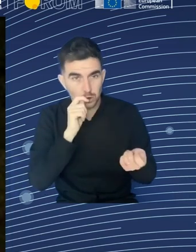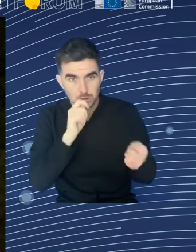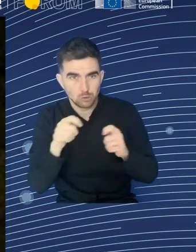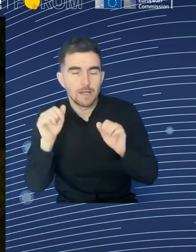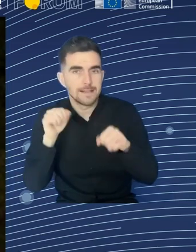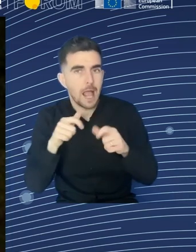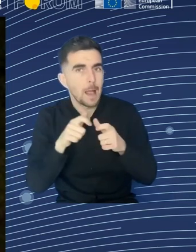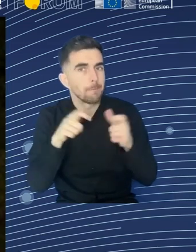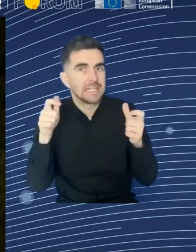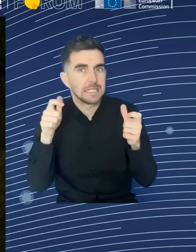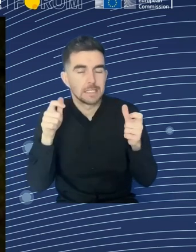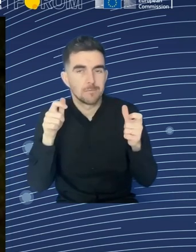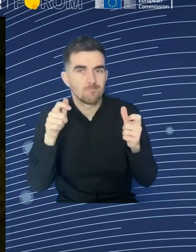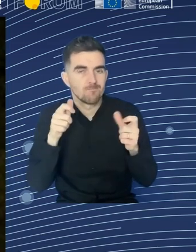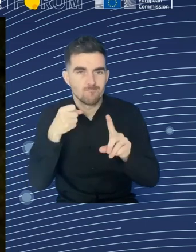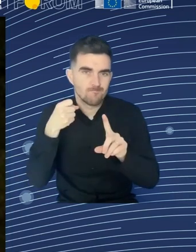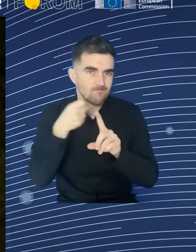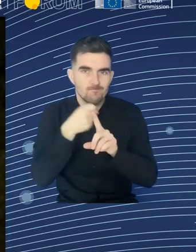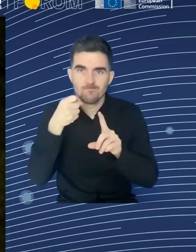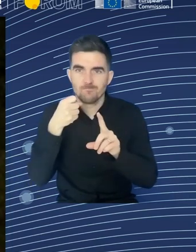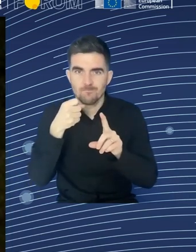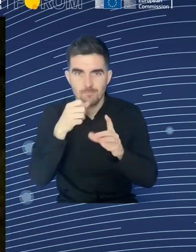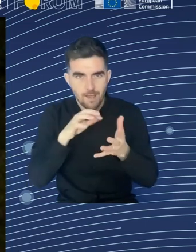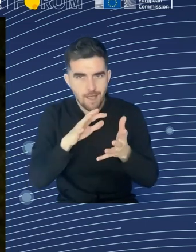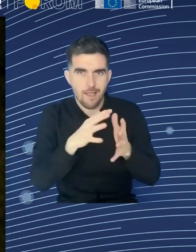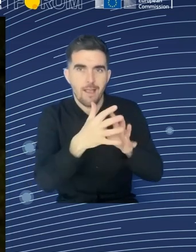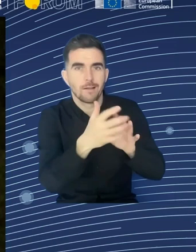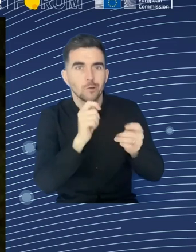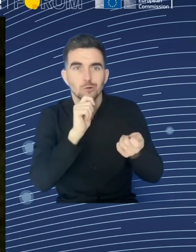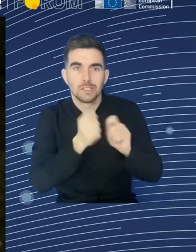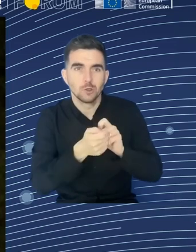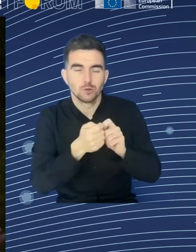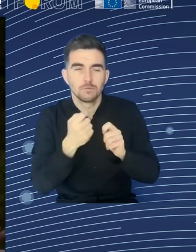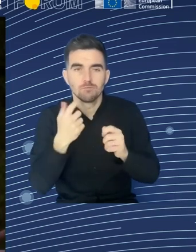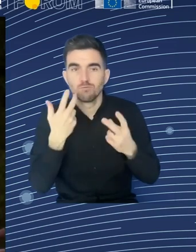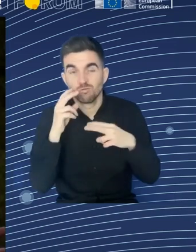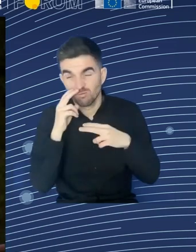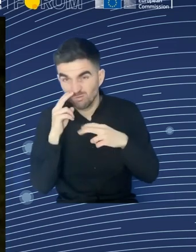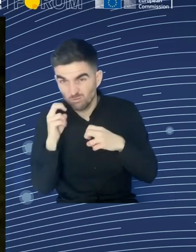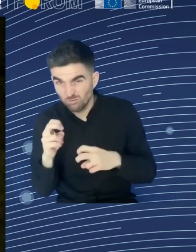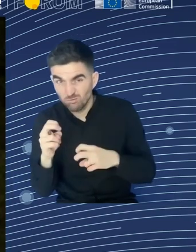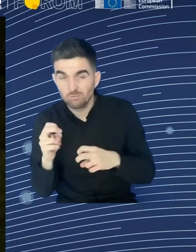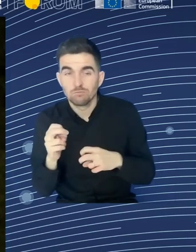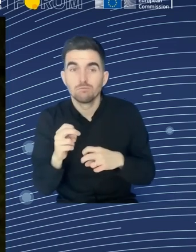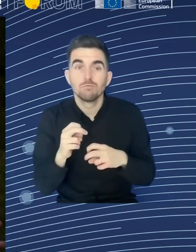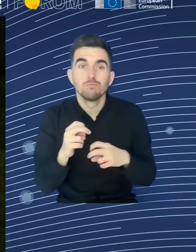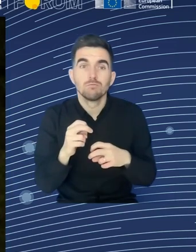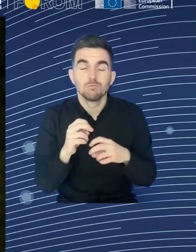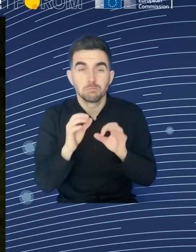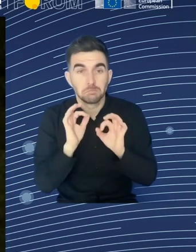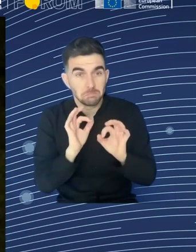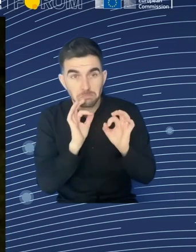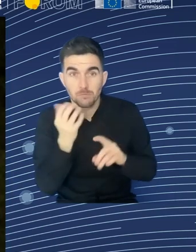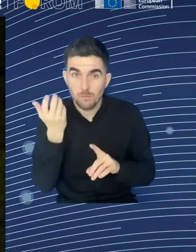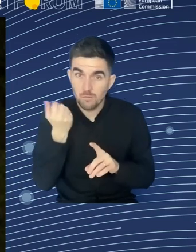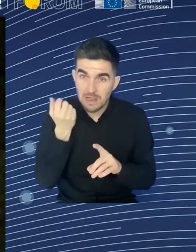welfare state would look like, right? So I want to say a few words about that. I will come to the quick